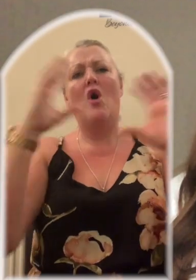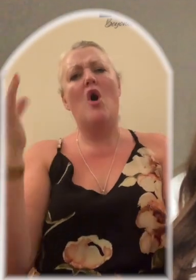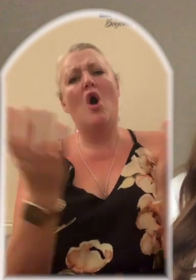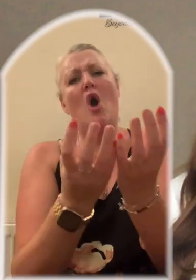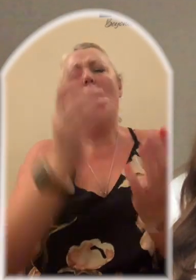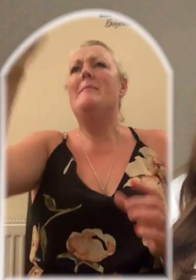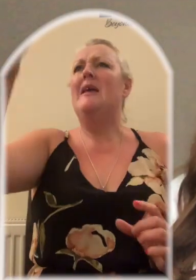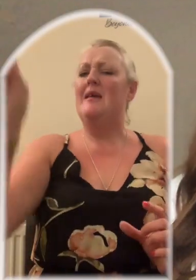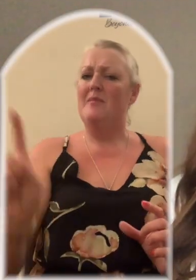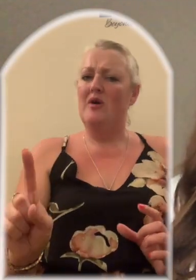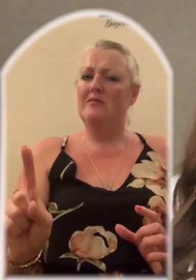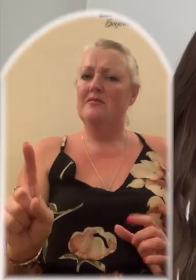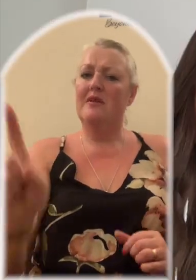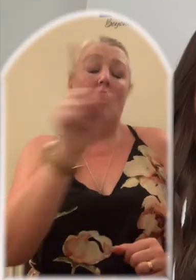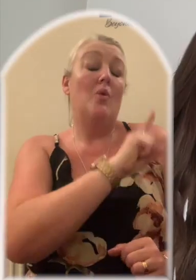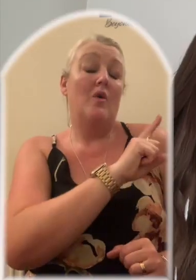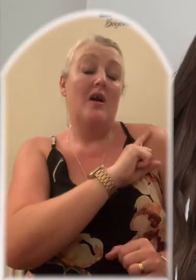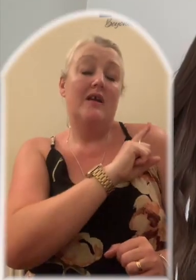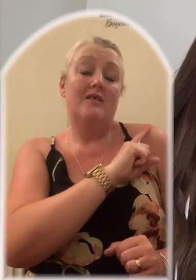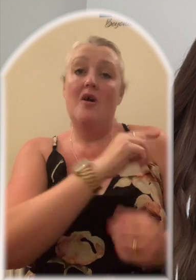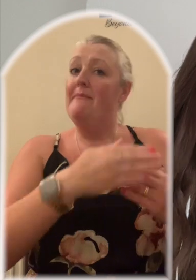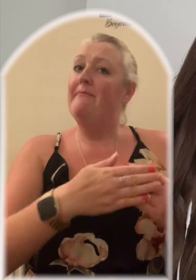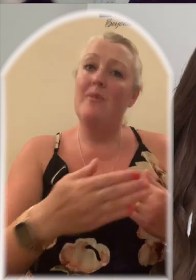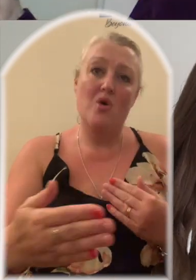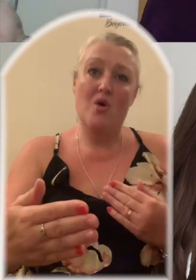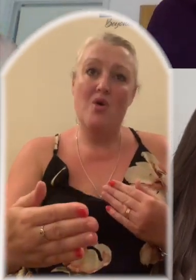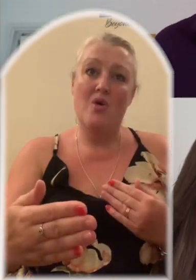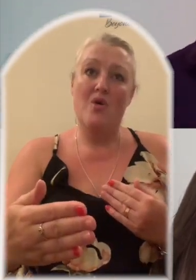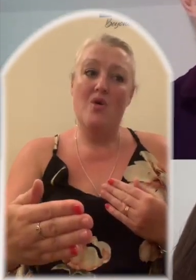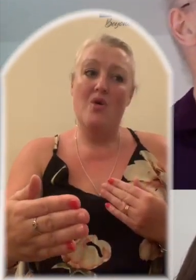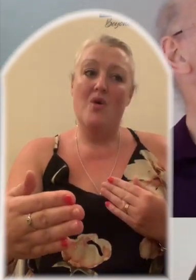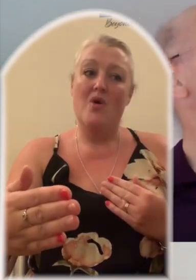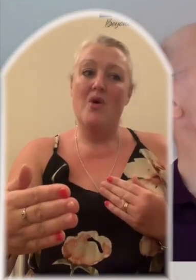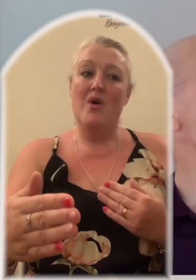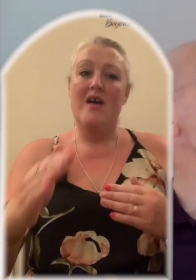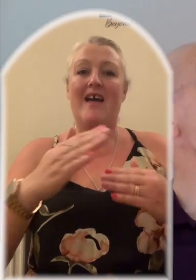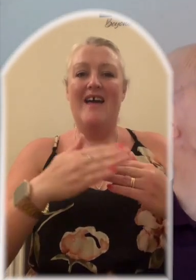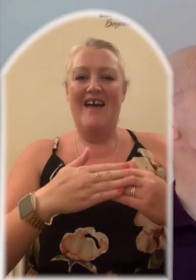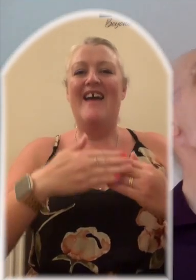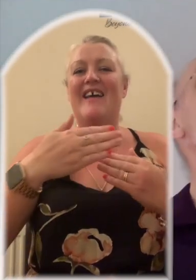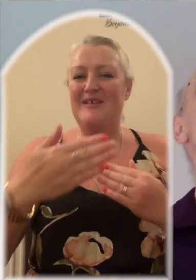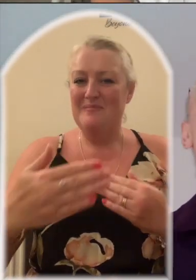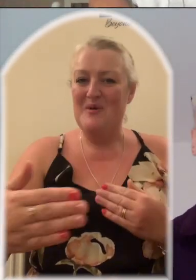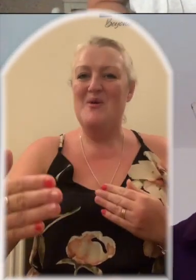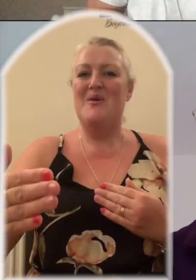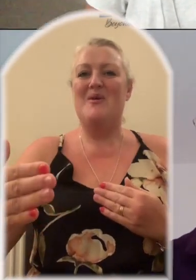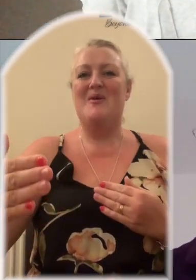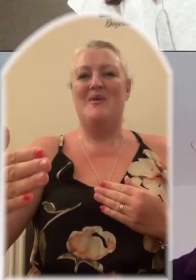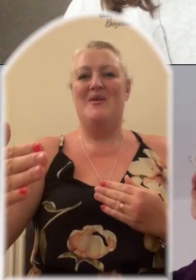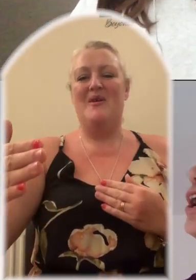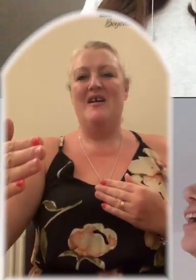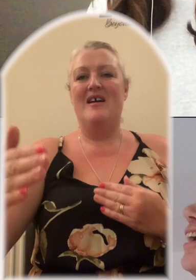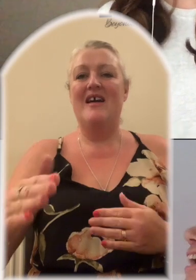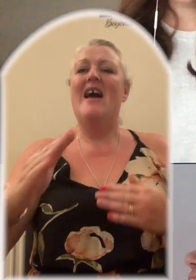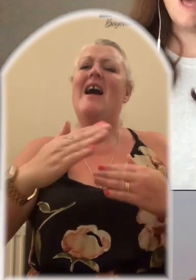four holy people Why not all? And all?